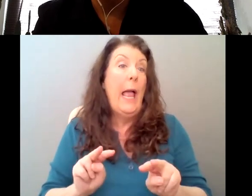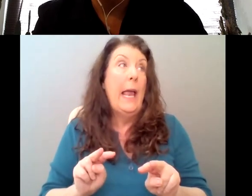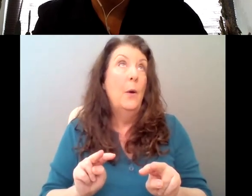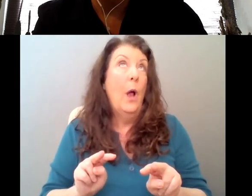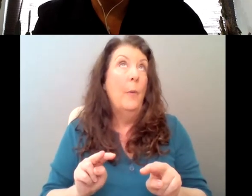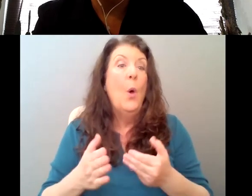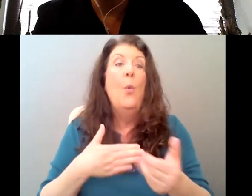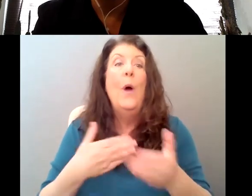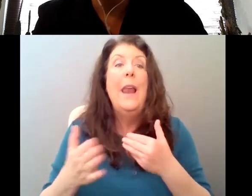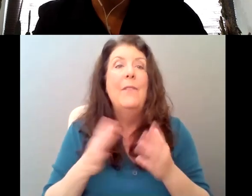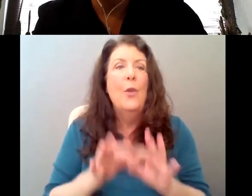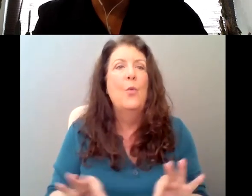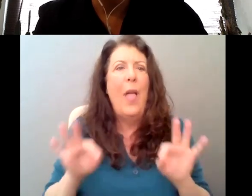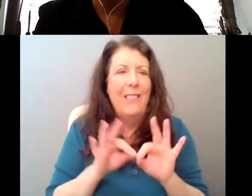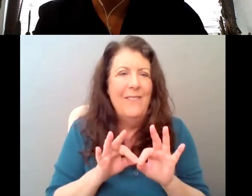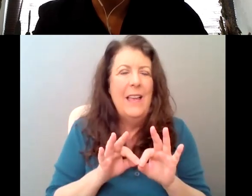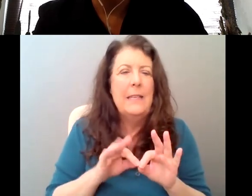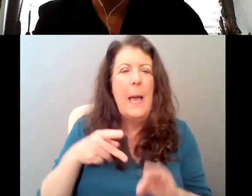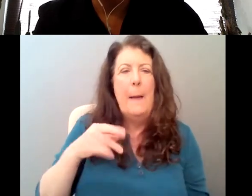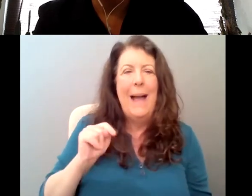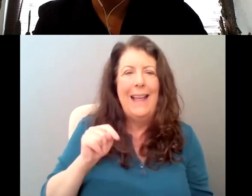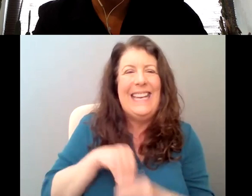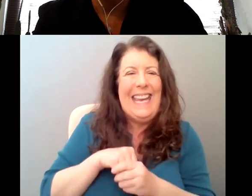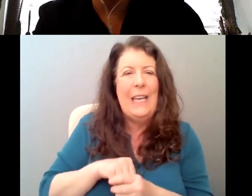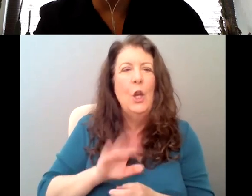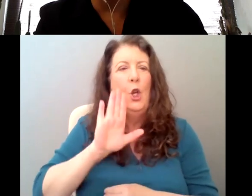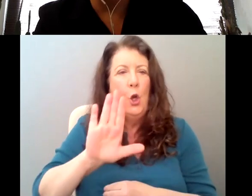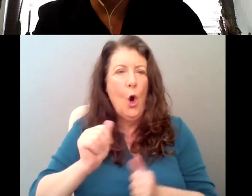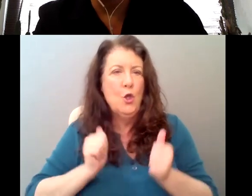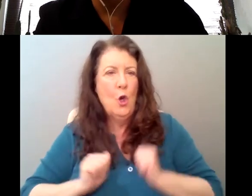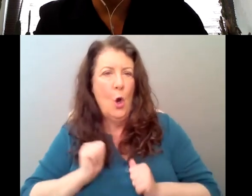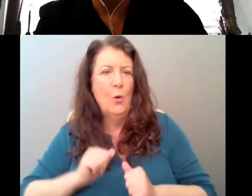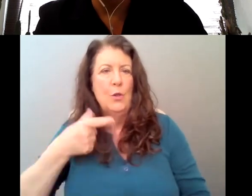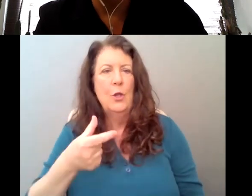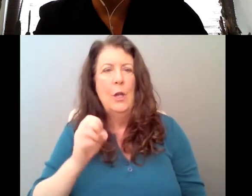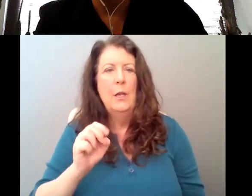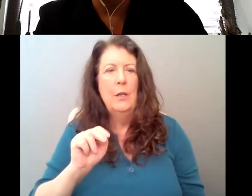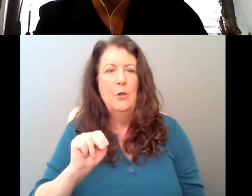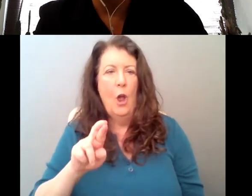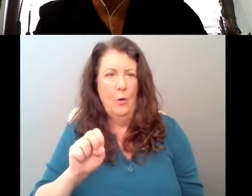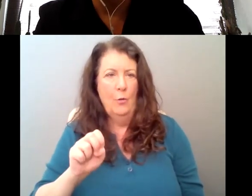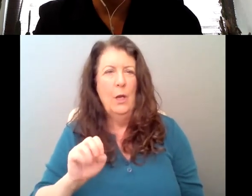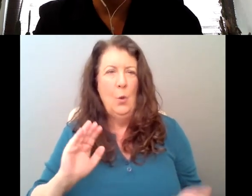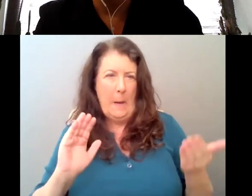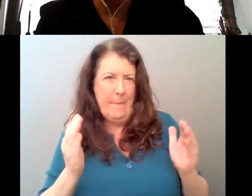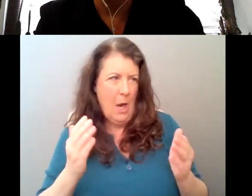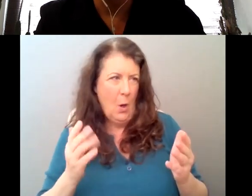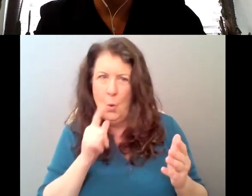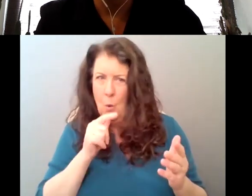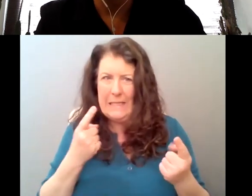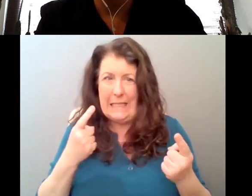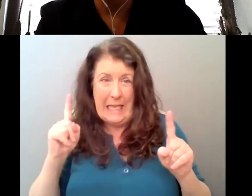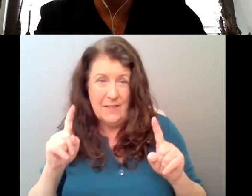whatever, whatever the relevant pilots are of the genre that you're exploring and look at how, like, the people that successfully did it, um, you know,